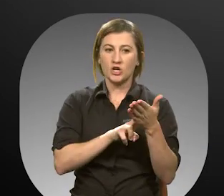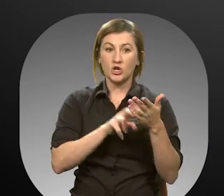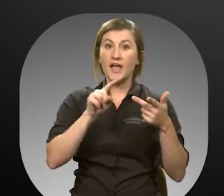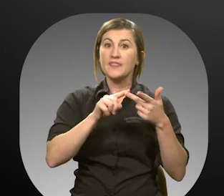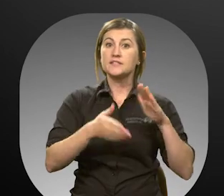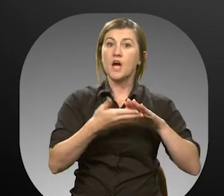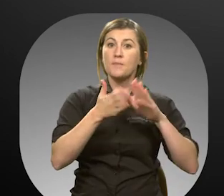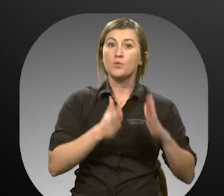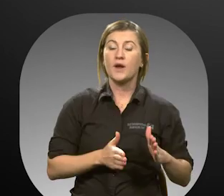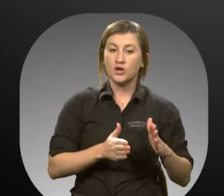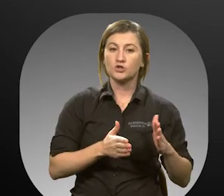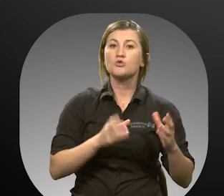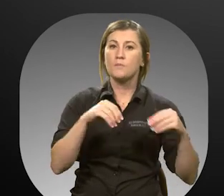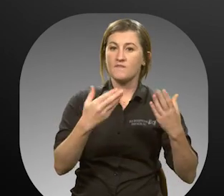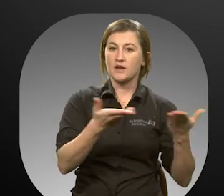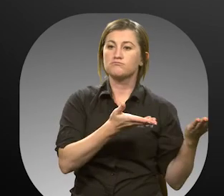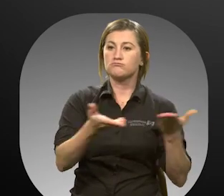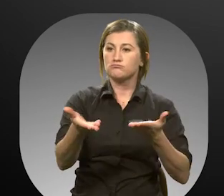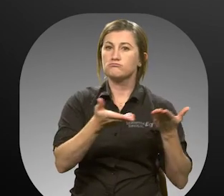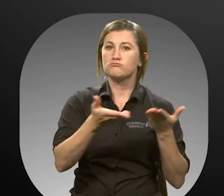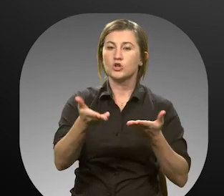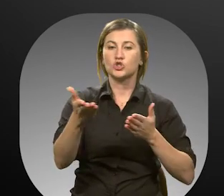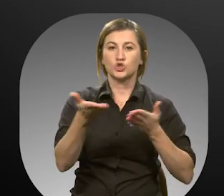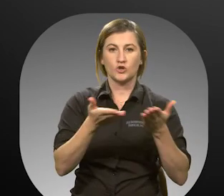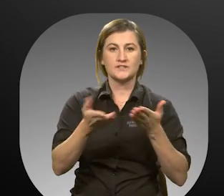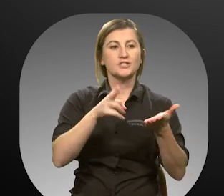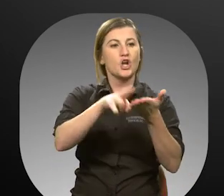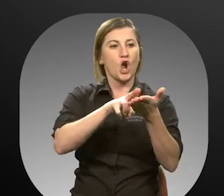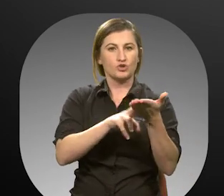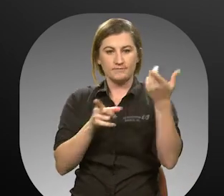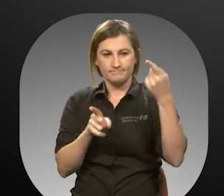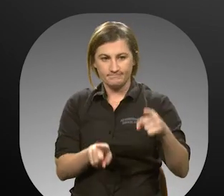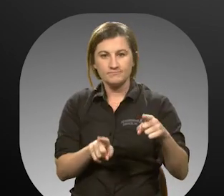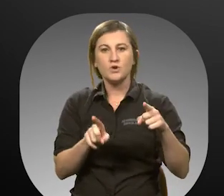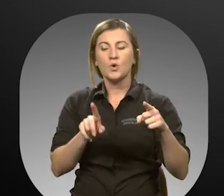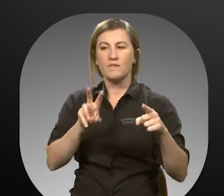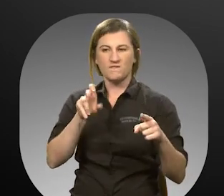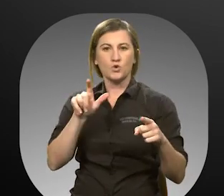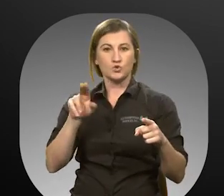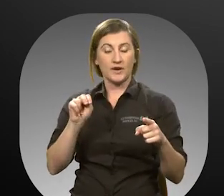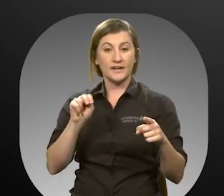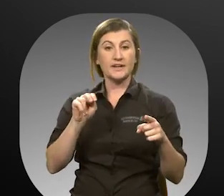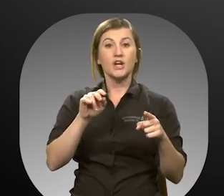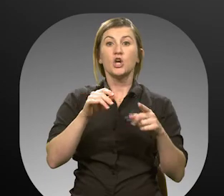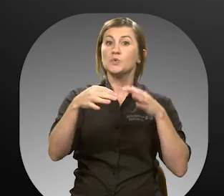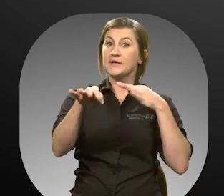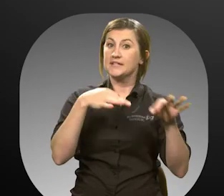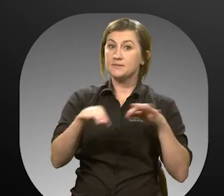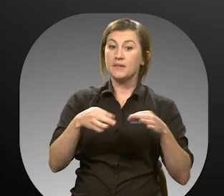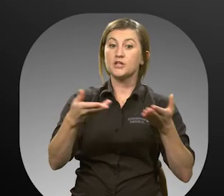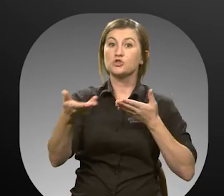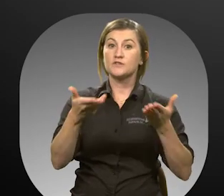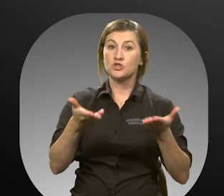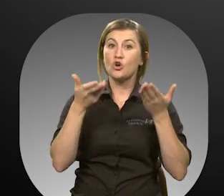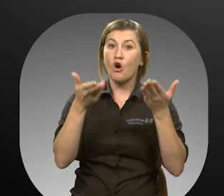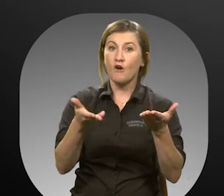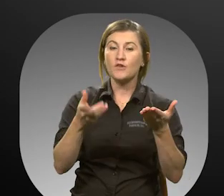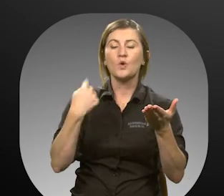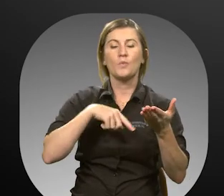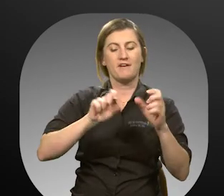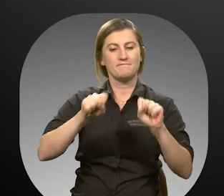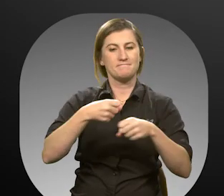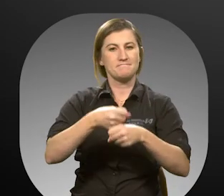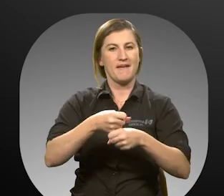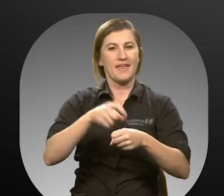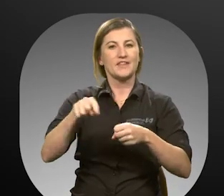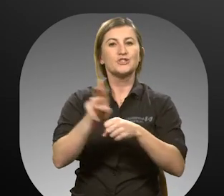provide paratransit services under contract with Votran. To explain the services offered by Votran Gold, we have prepared